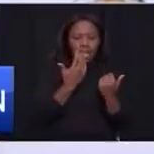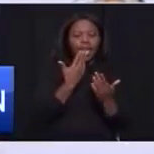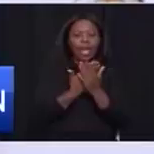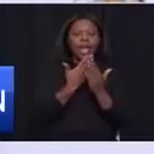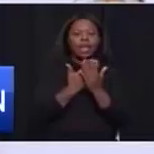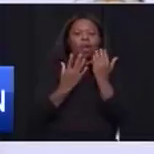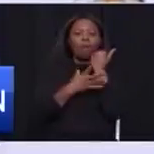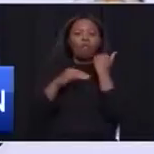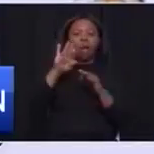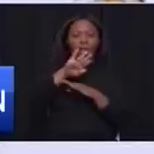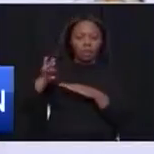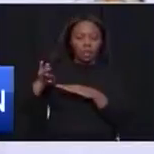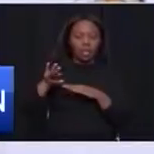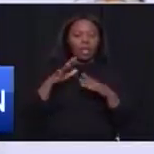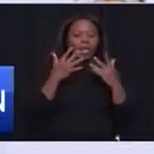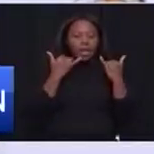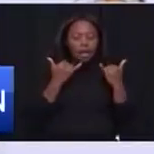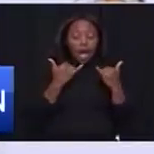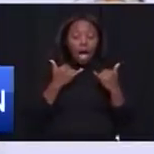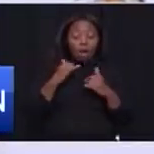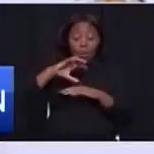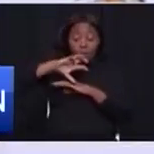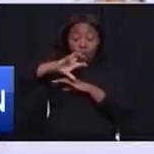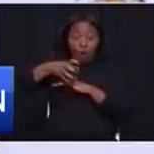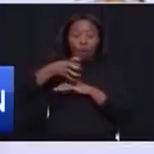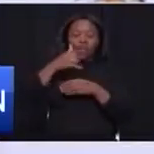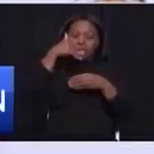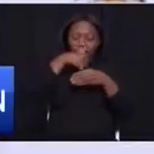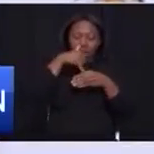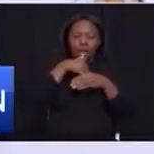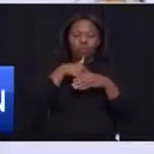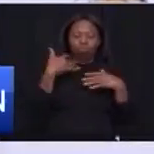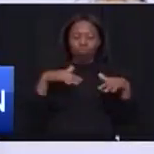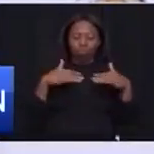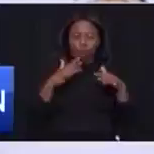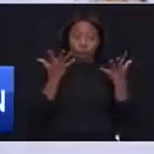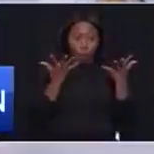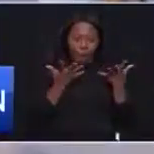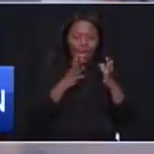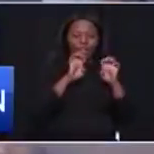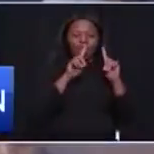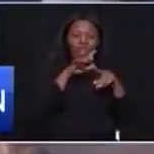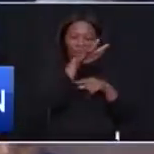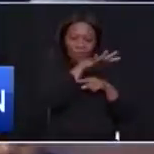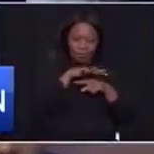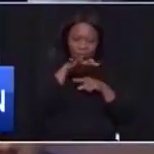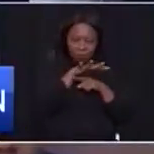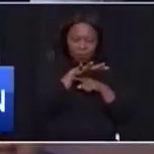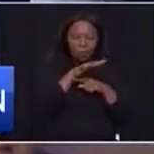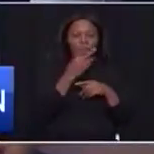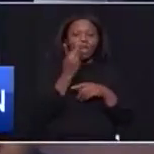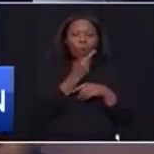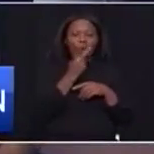So we have invested a lot as a province in this area of education. Education. And we are on a consistent